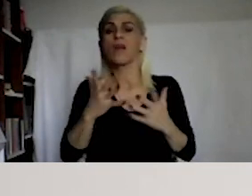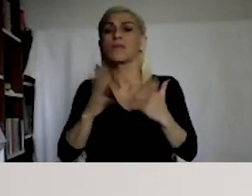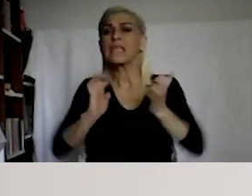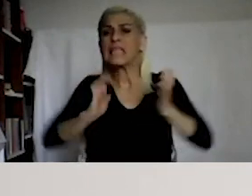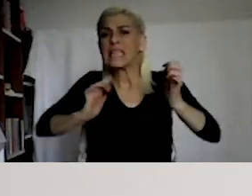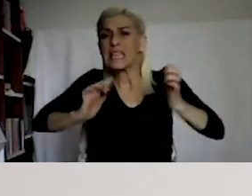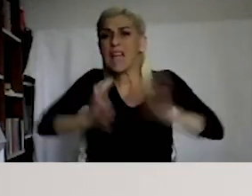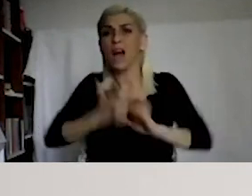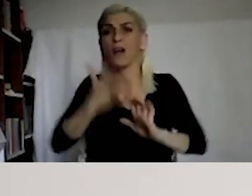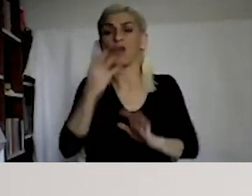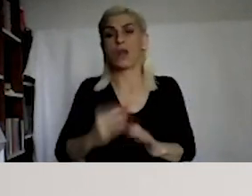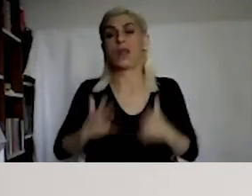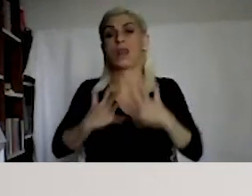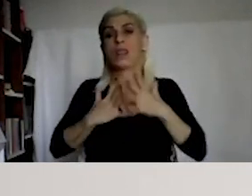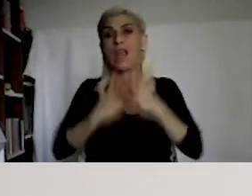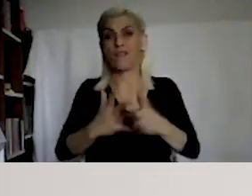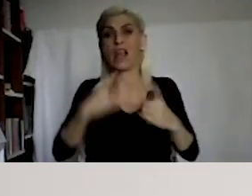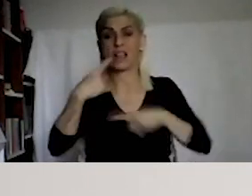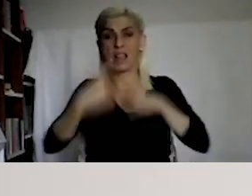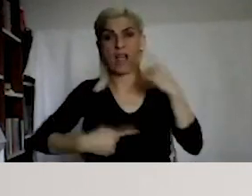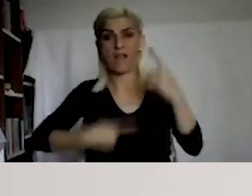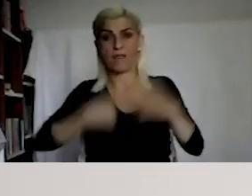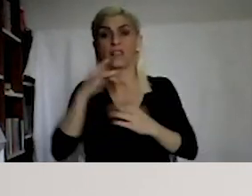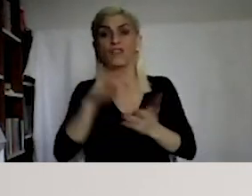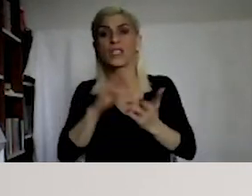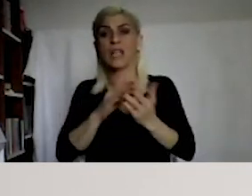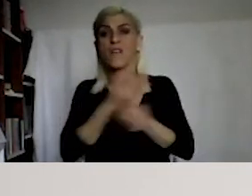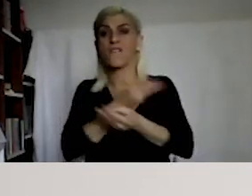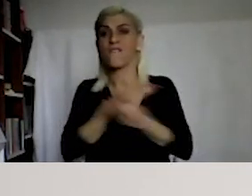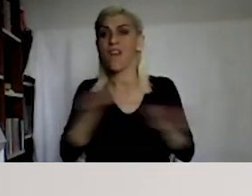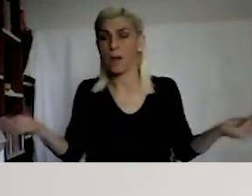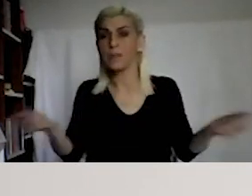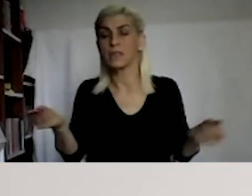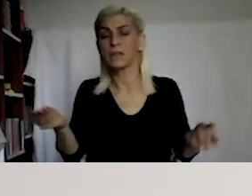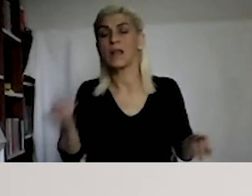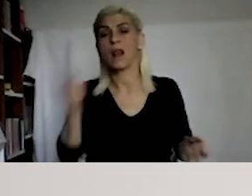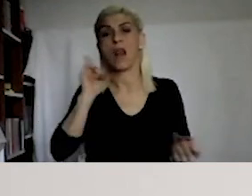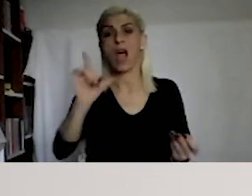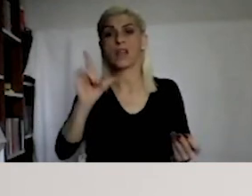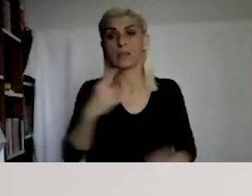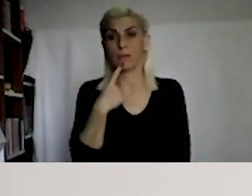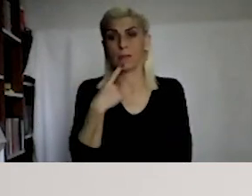of hate speech, saying it should be punished. But the scope is narrow.